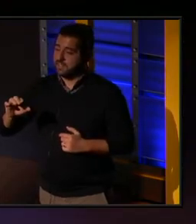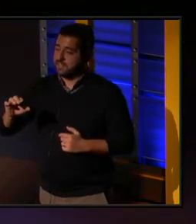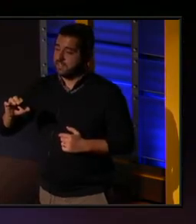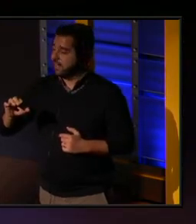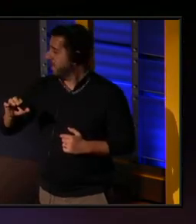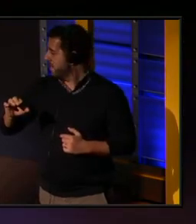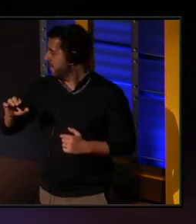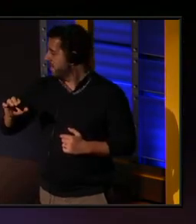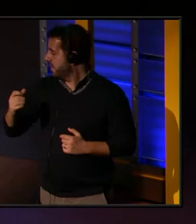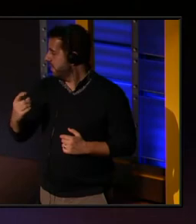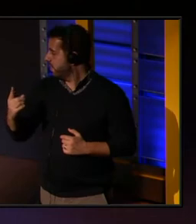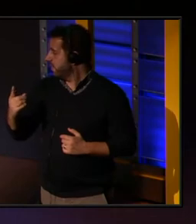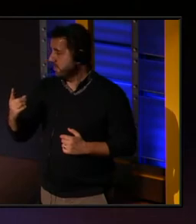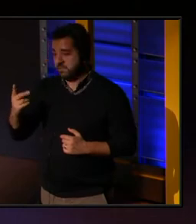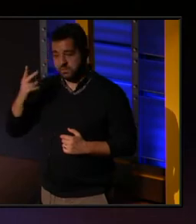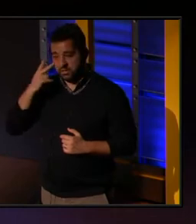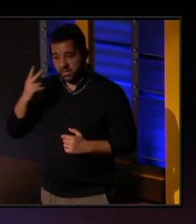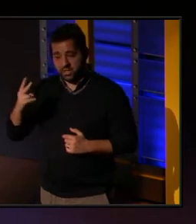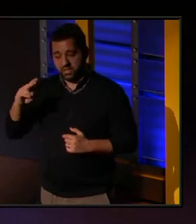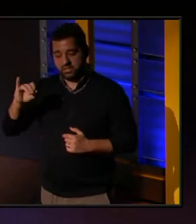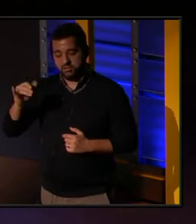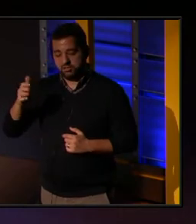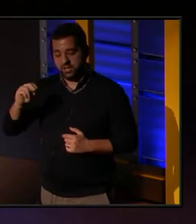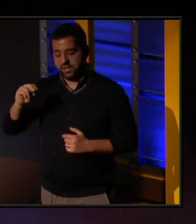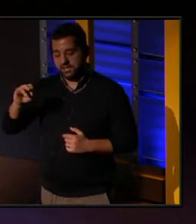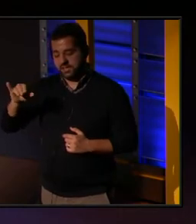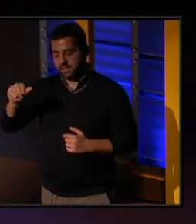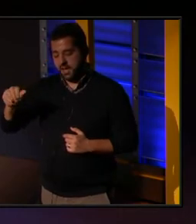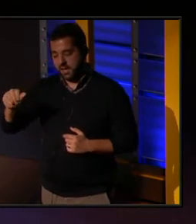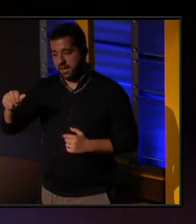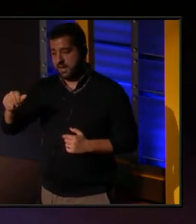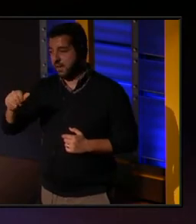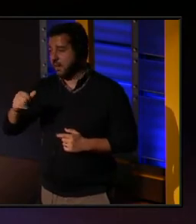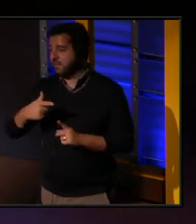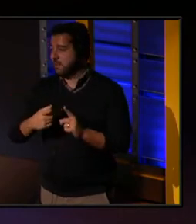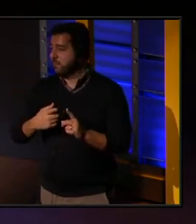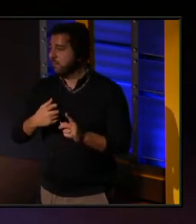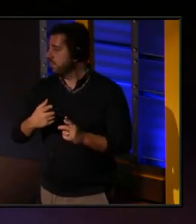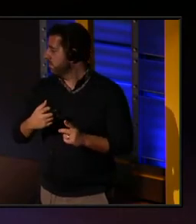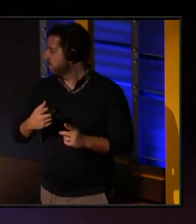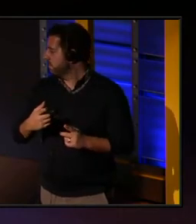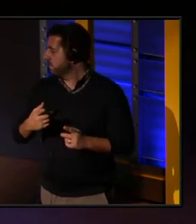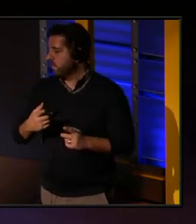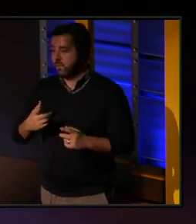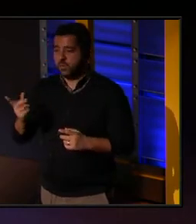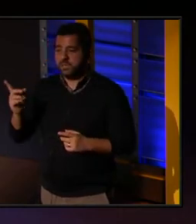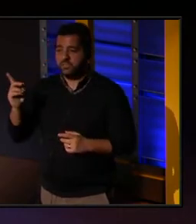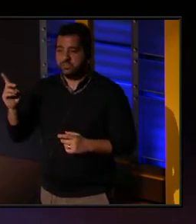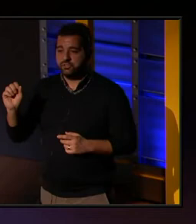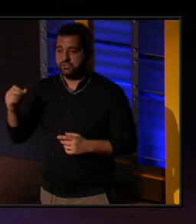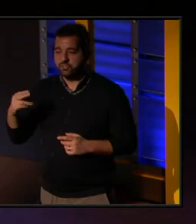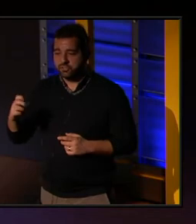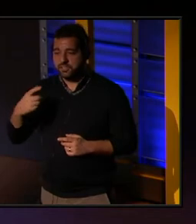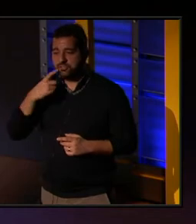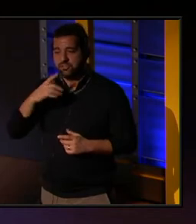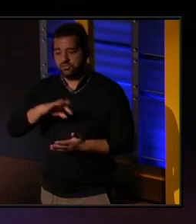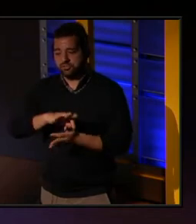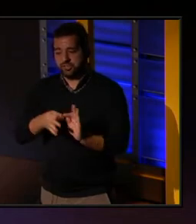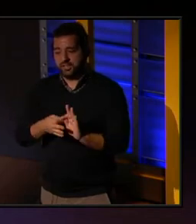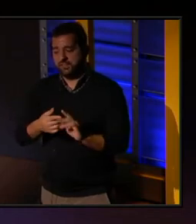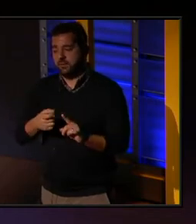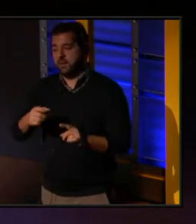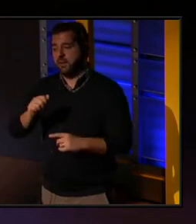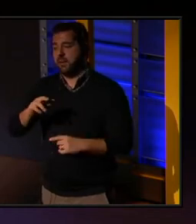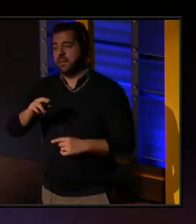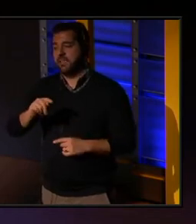and you just, everyone just got to see Genia. So maybe from what you, which she just translated, the Arctic, it's,